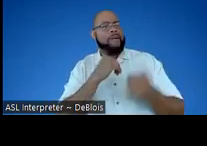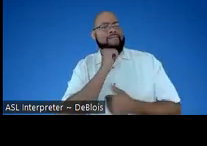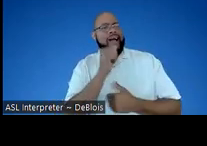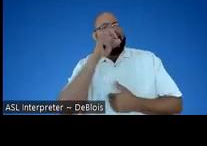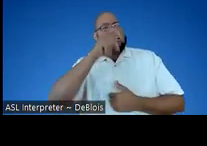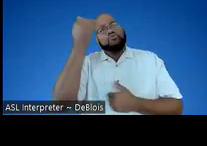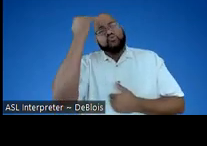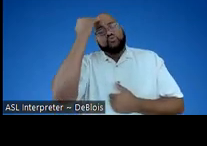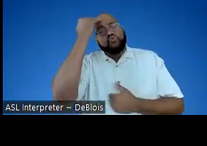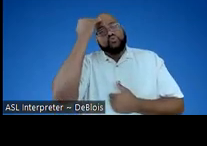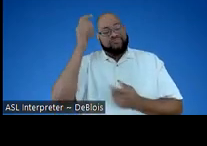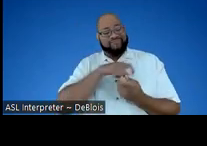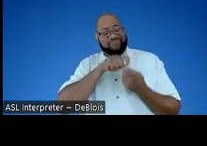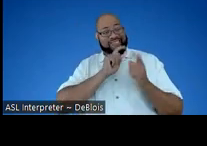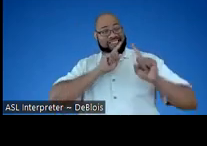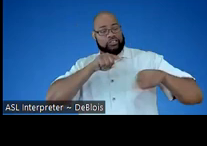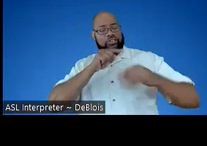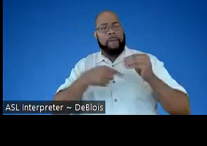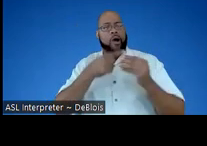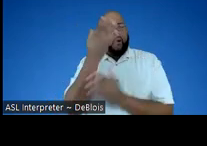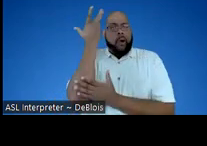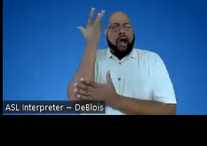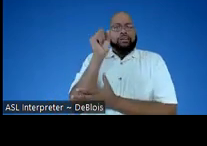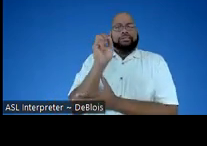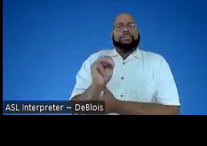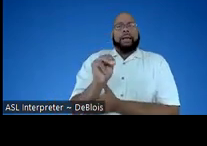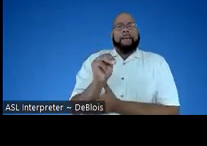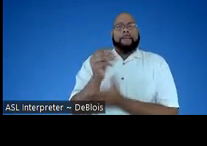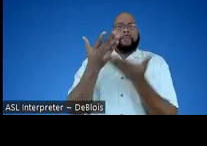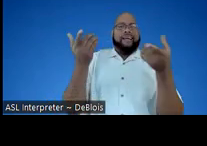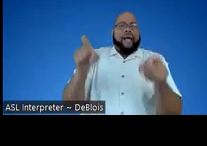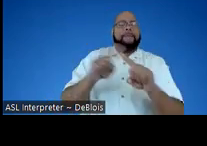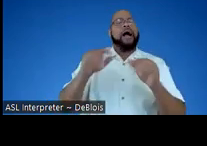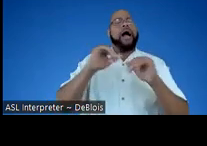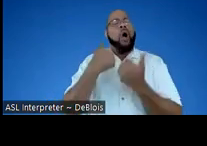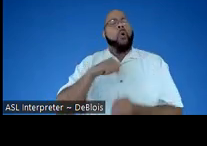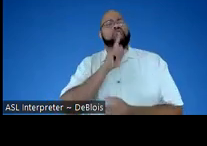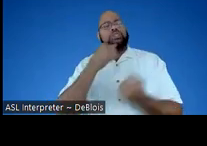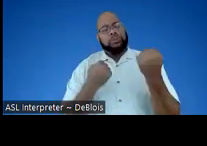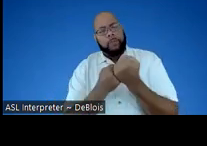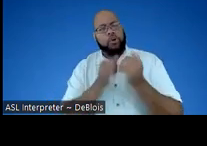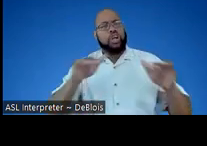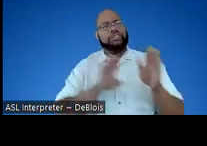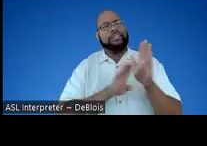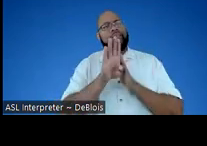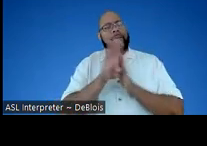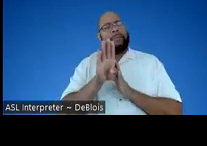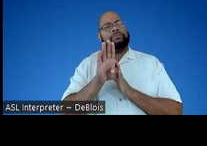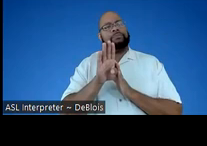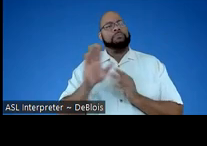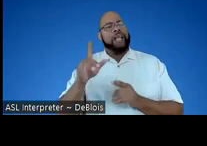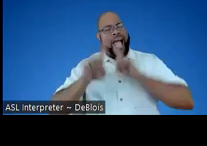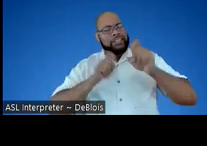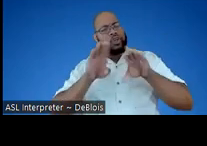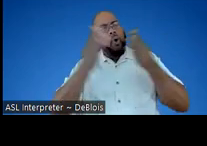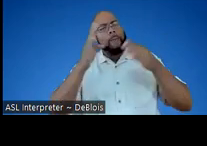need to know the exact answer about why a STEM phenomena is happening, but how do we really support a child's development in asking